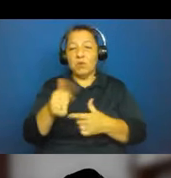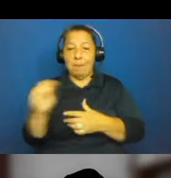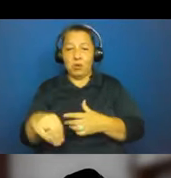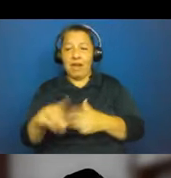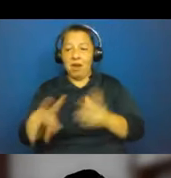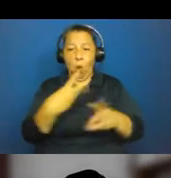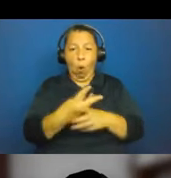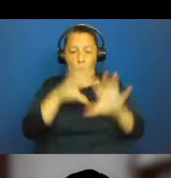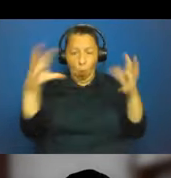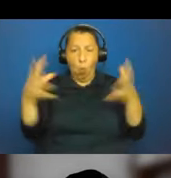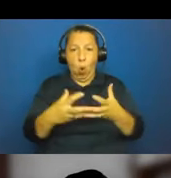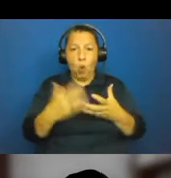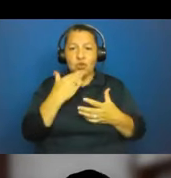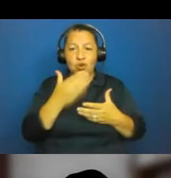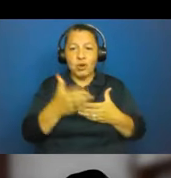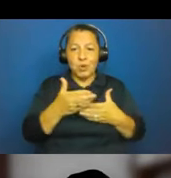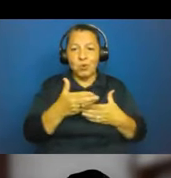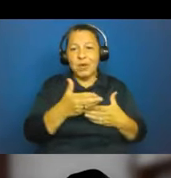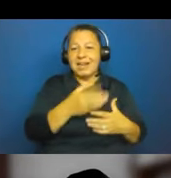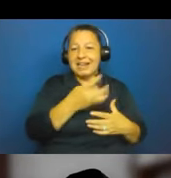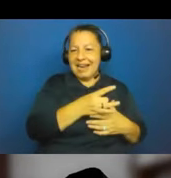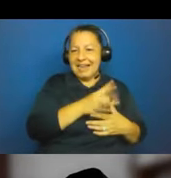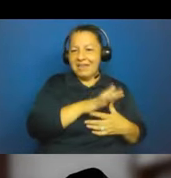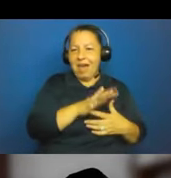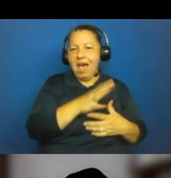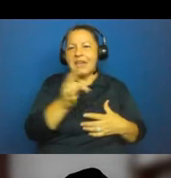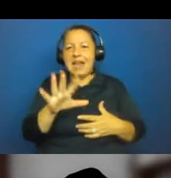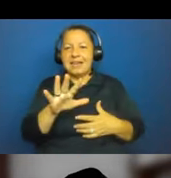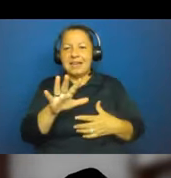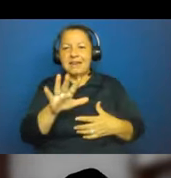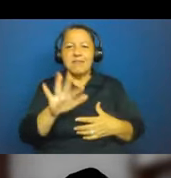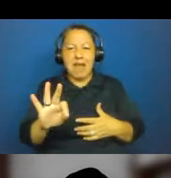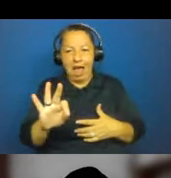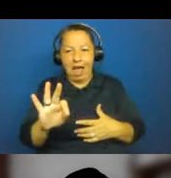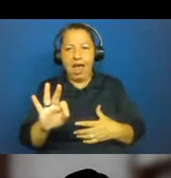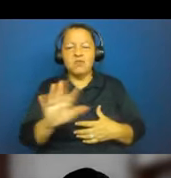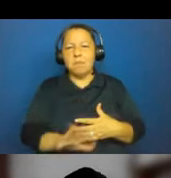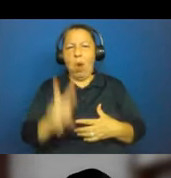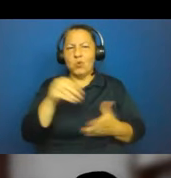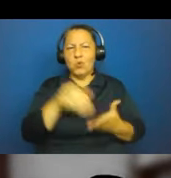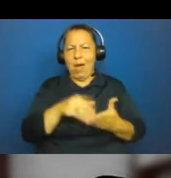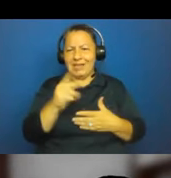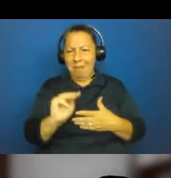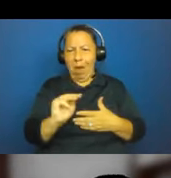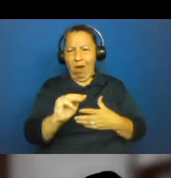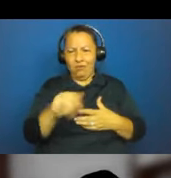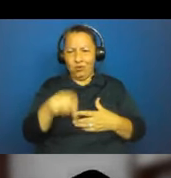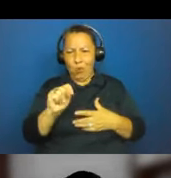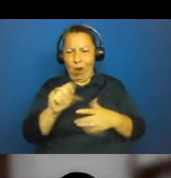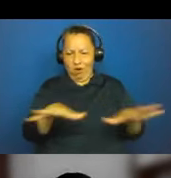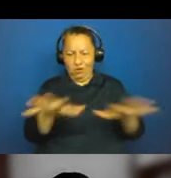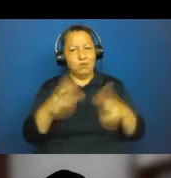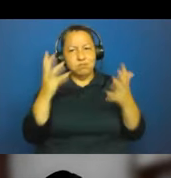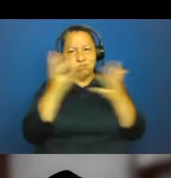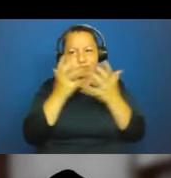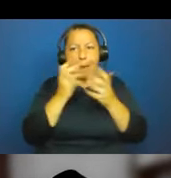and 59. So that gives you, you know, an island 2000 kilometers squared. That was a staggering transformation in its ecology. And